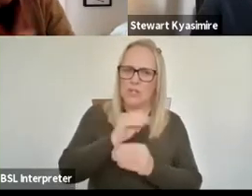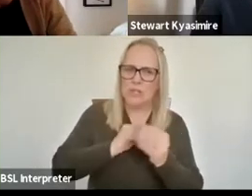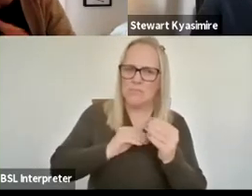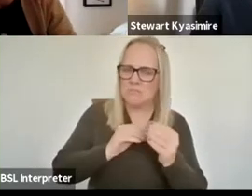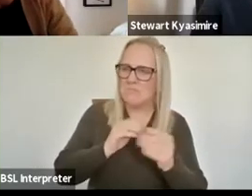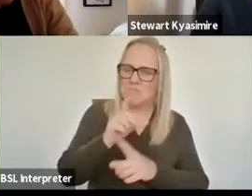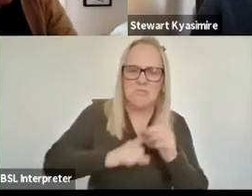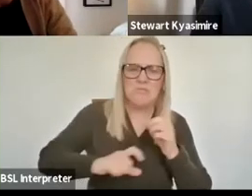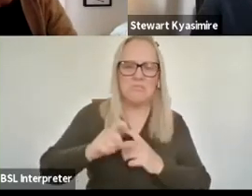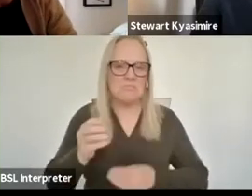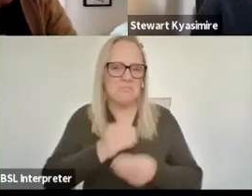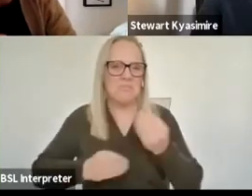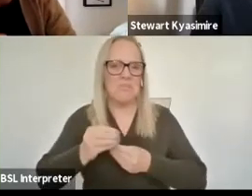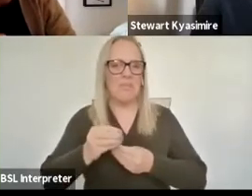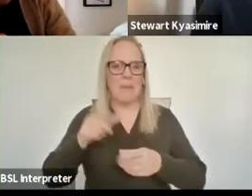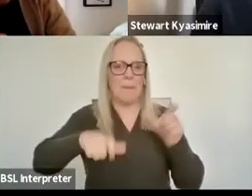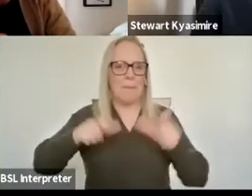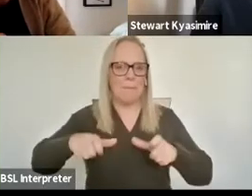which may become relevant in this conversation.